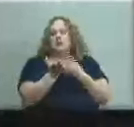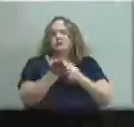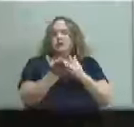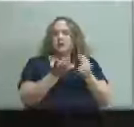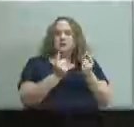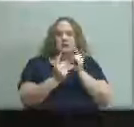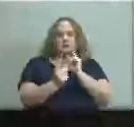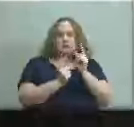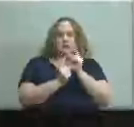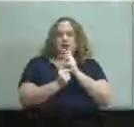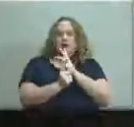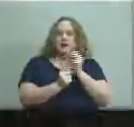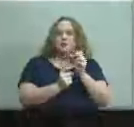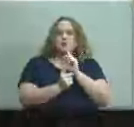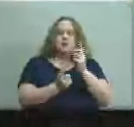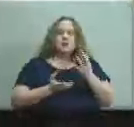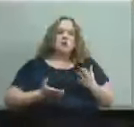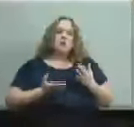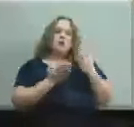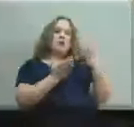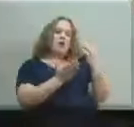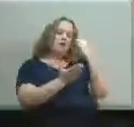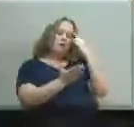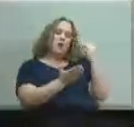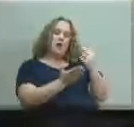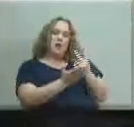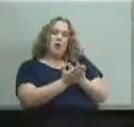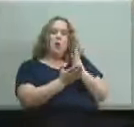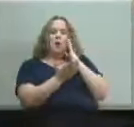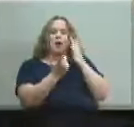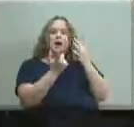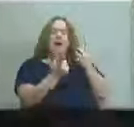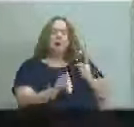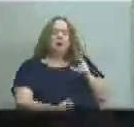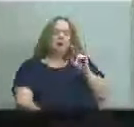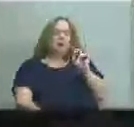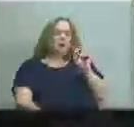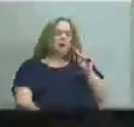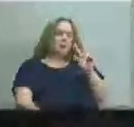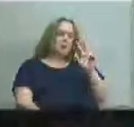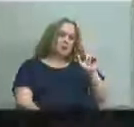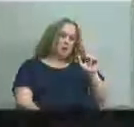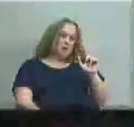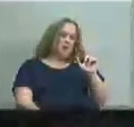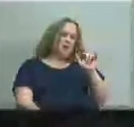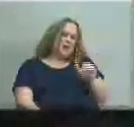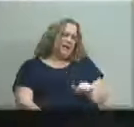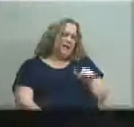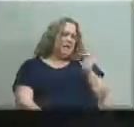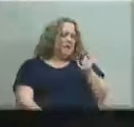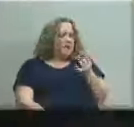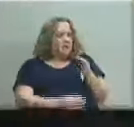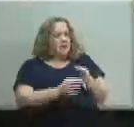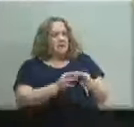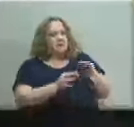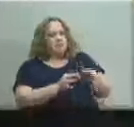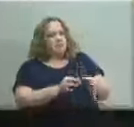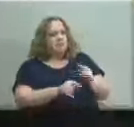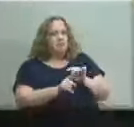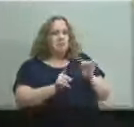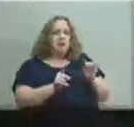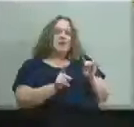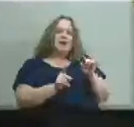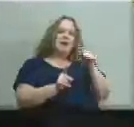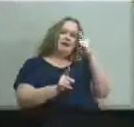the recommendation for approval would come on november 23rd so that's a little bit longer but i think um ultimately it will bring